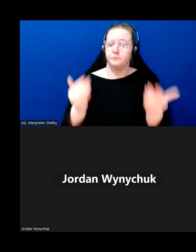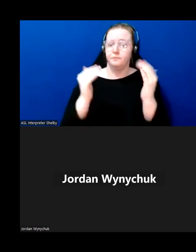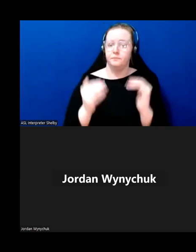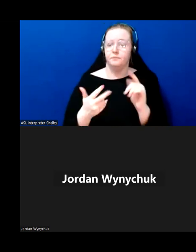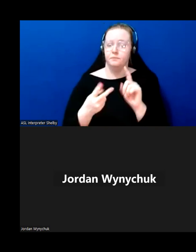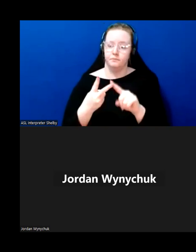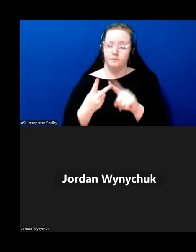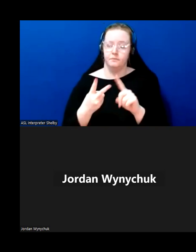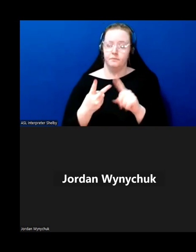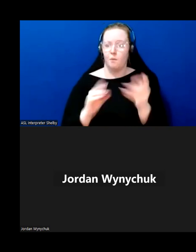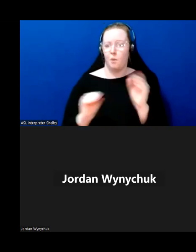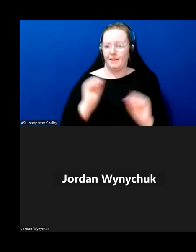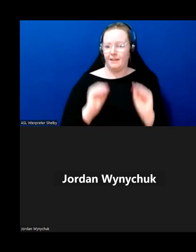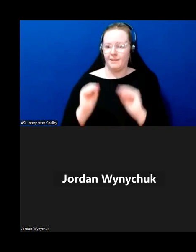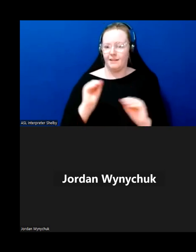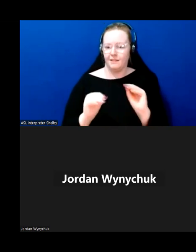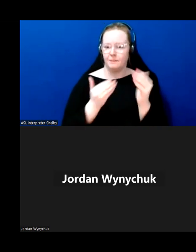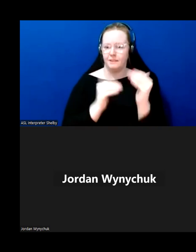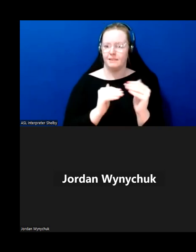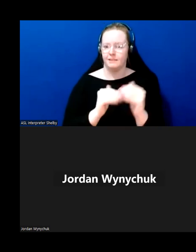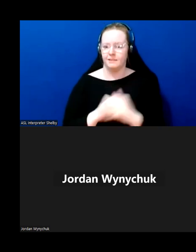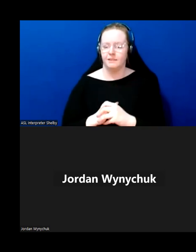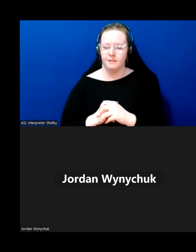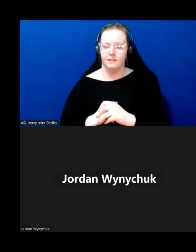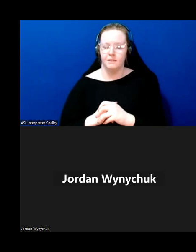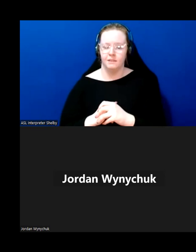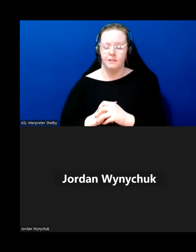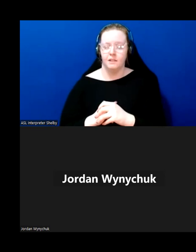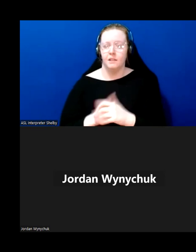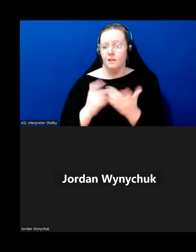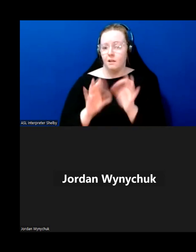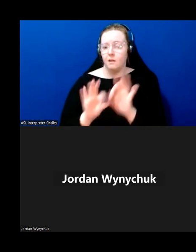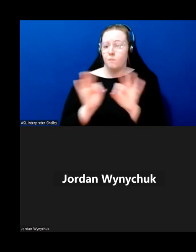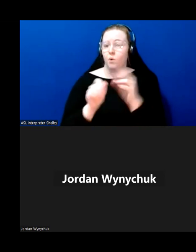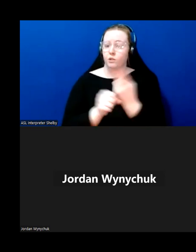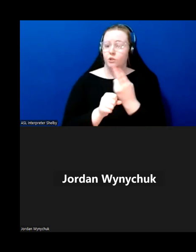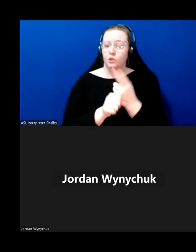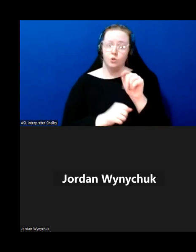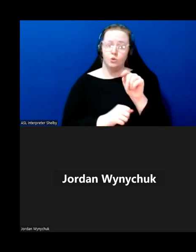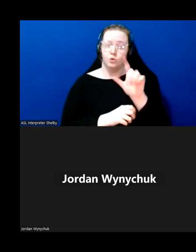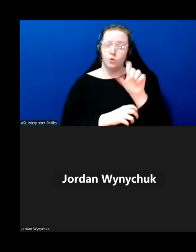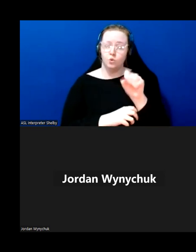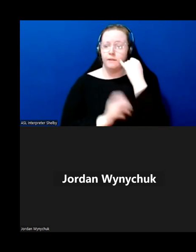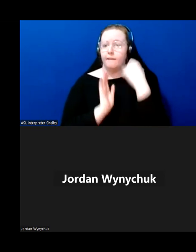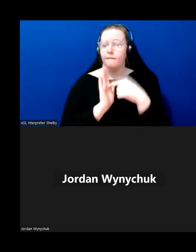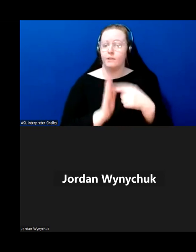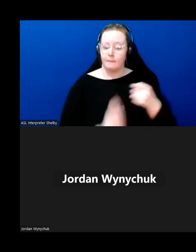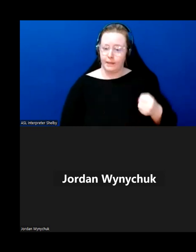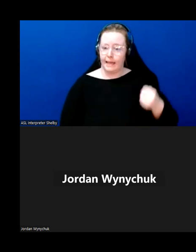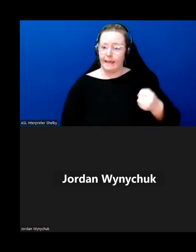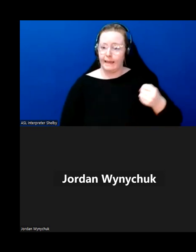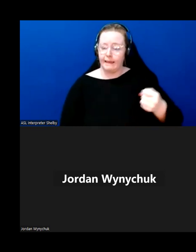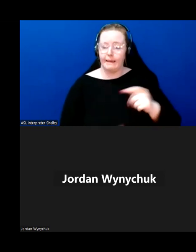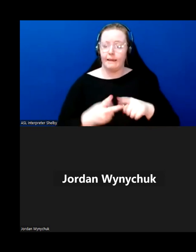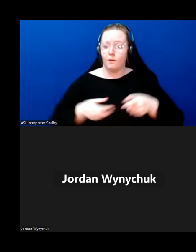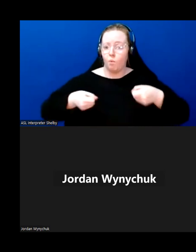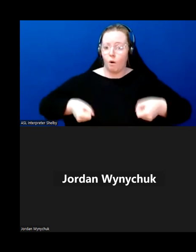mobility you should use assistive devices obviously uh if you have a cane use your cane uh walker use